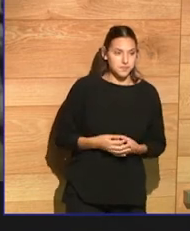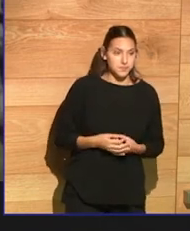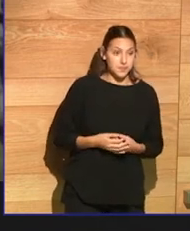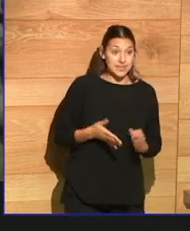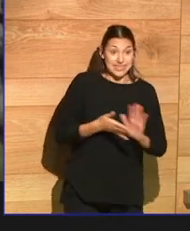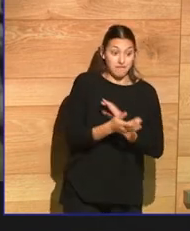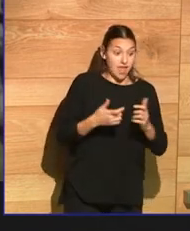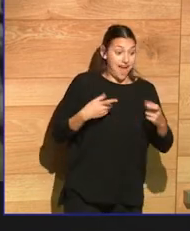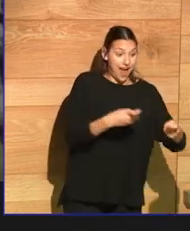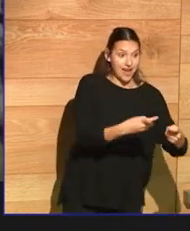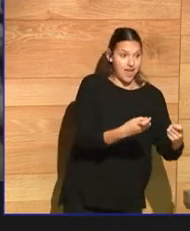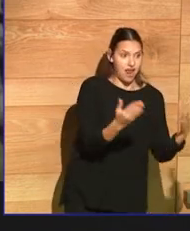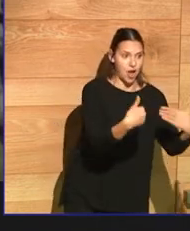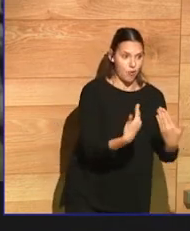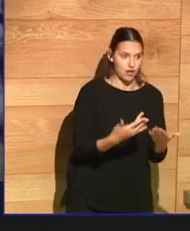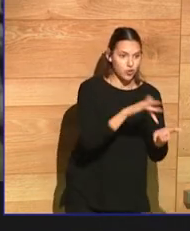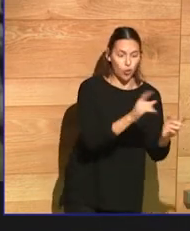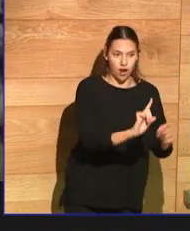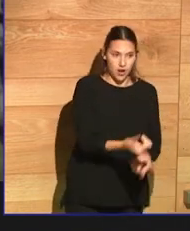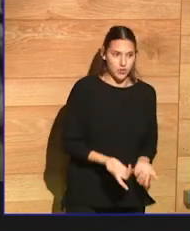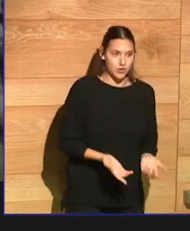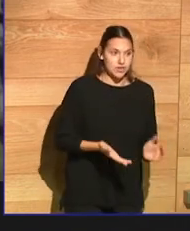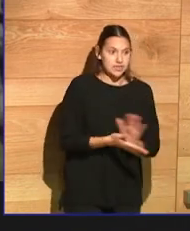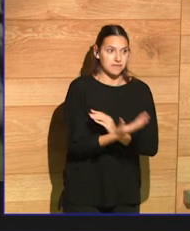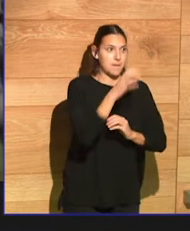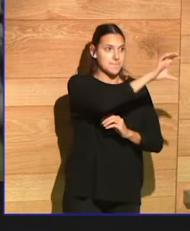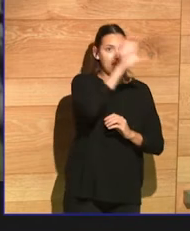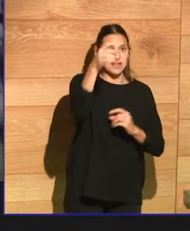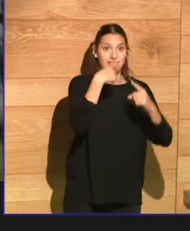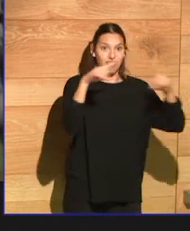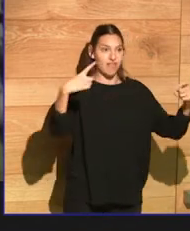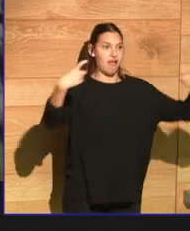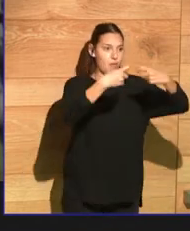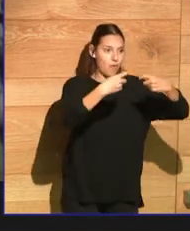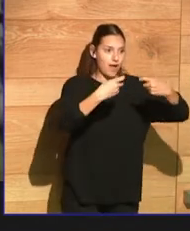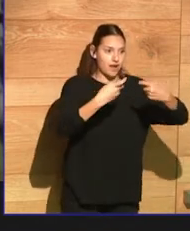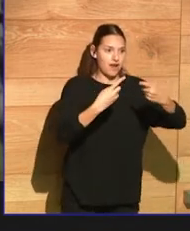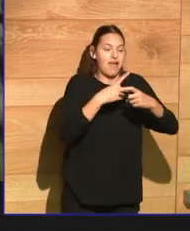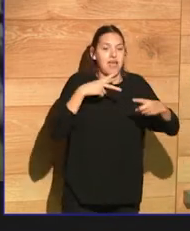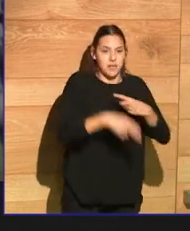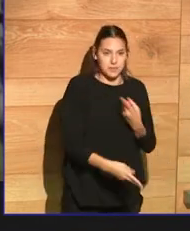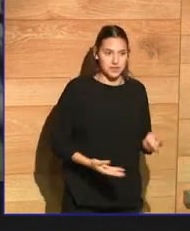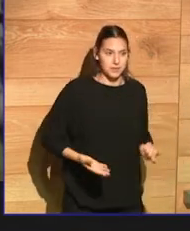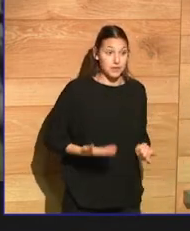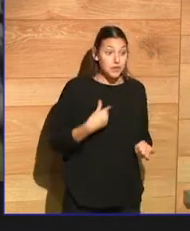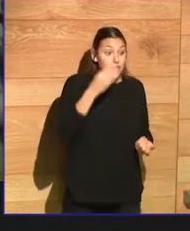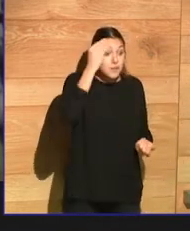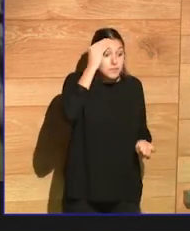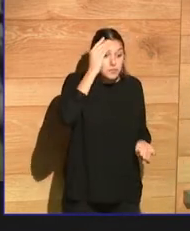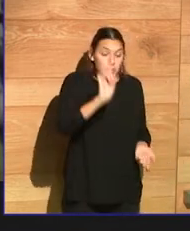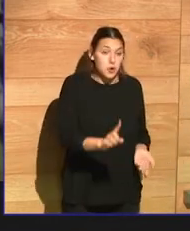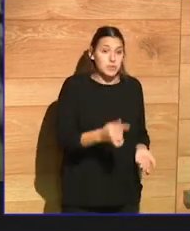warfare between countries. So I don't think what we're seeing right now is entirely a new thing.